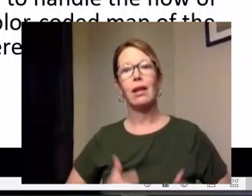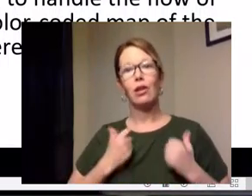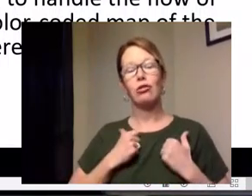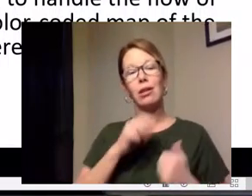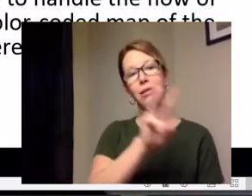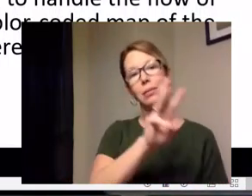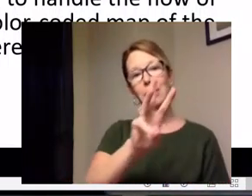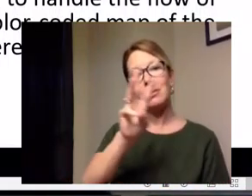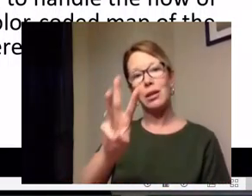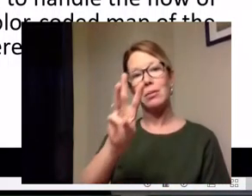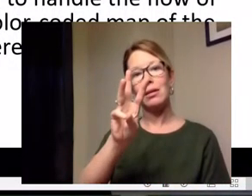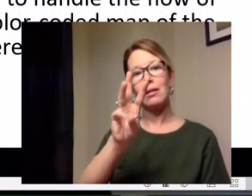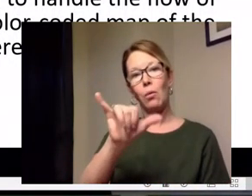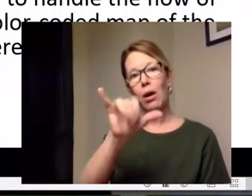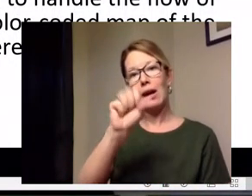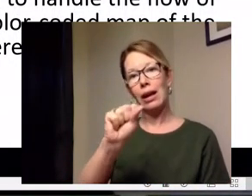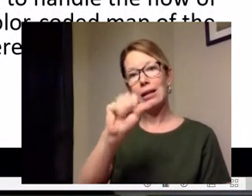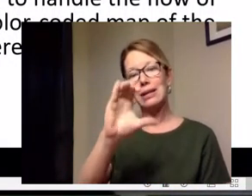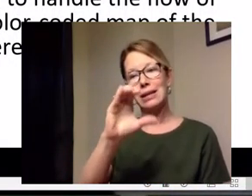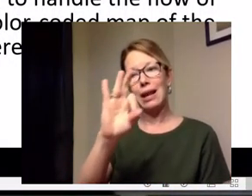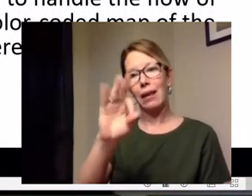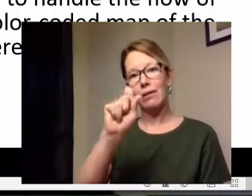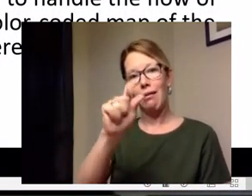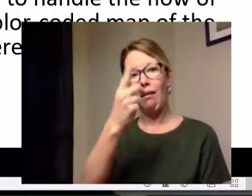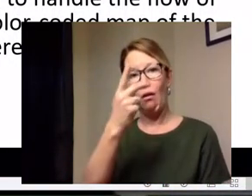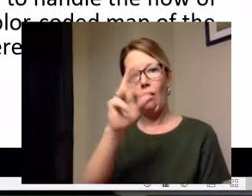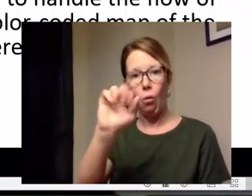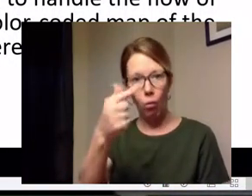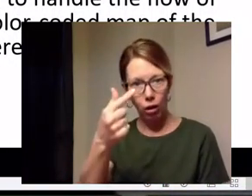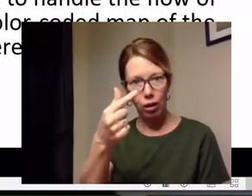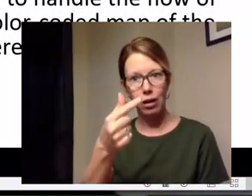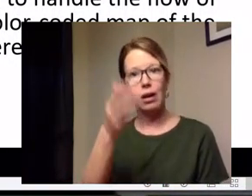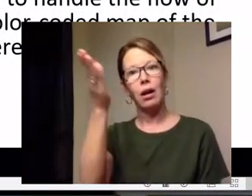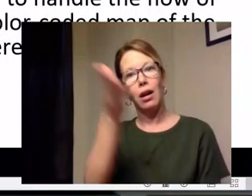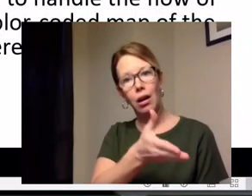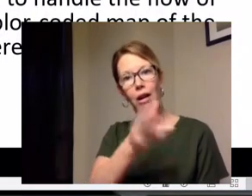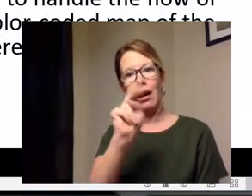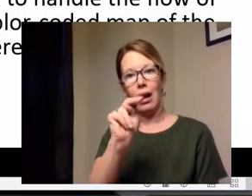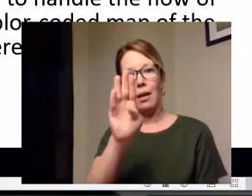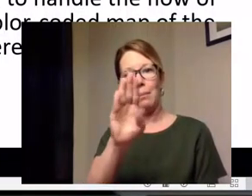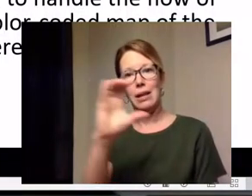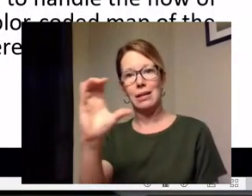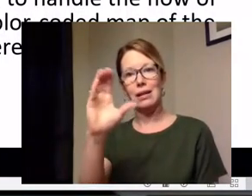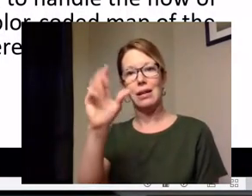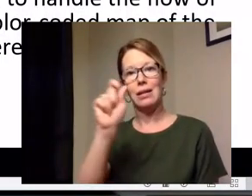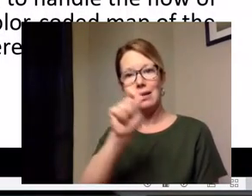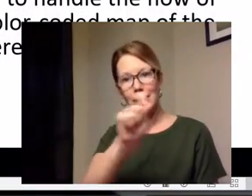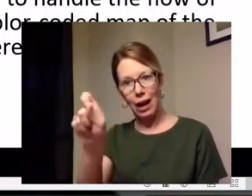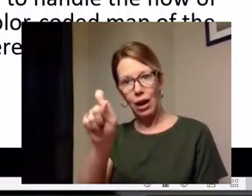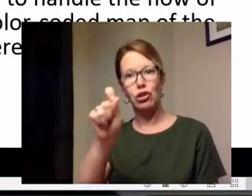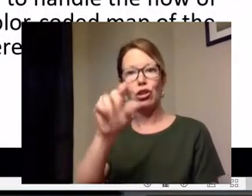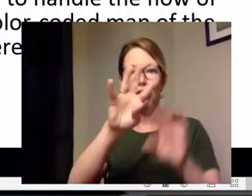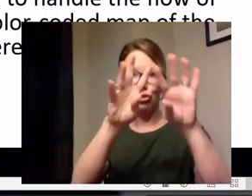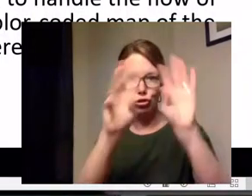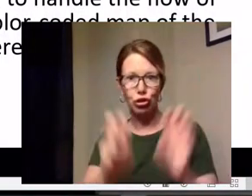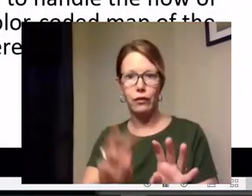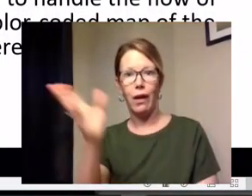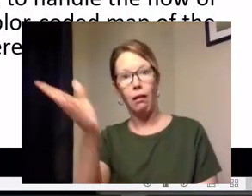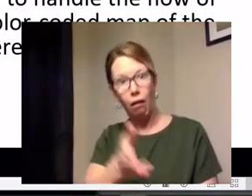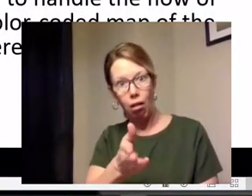.yscf.org forward slash nbc dash survey forward slash